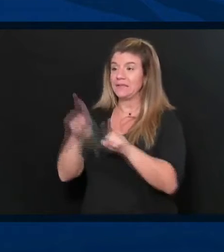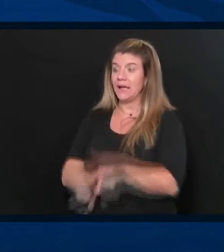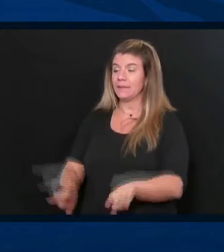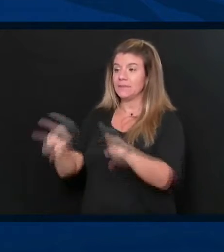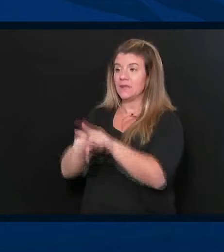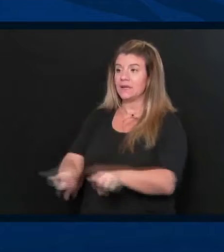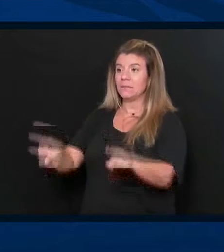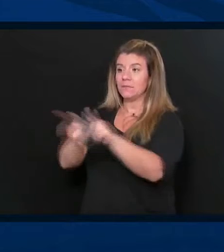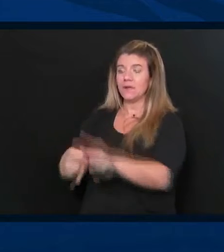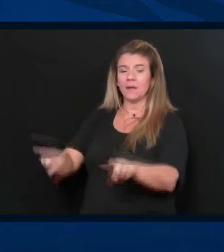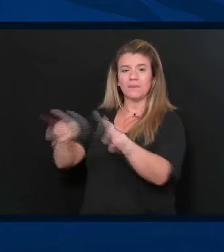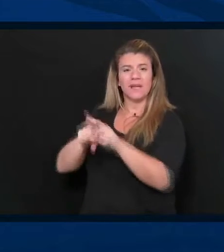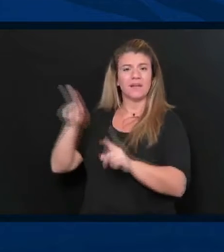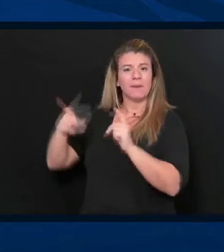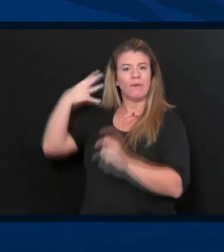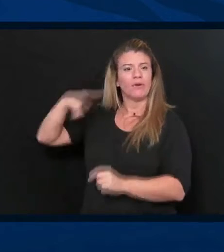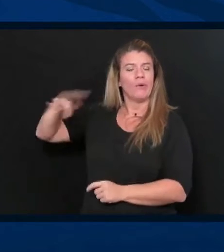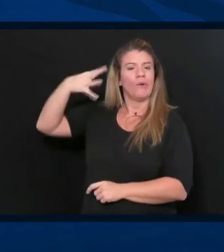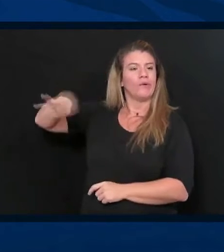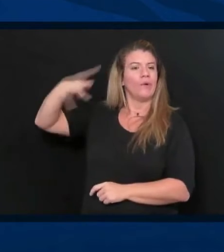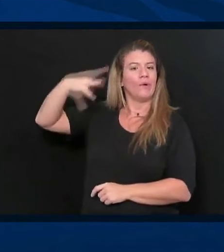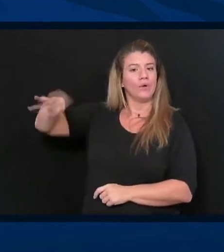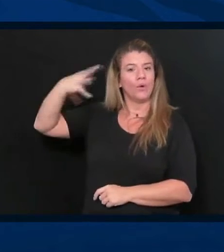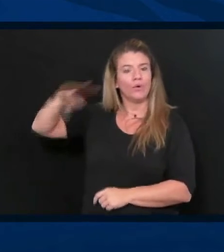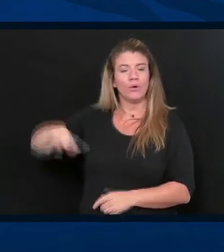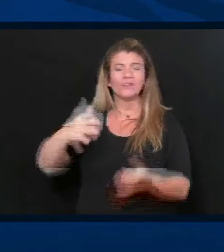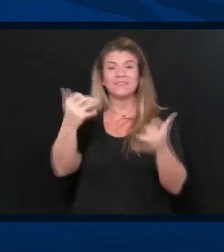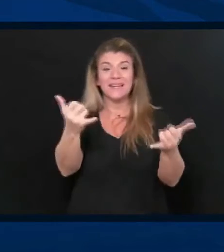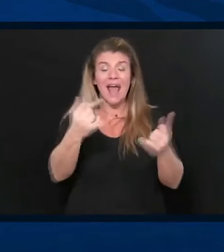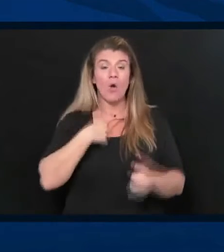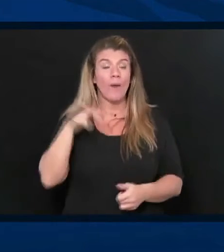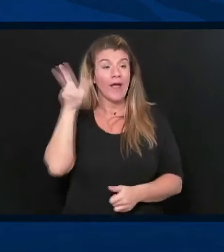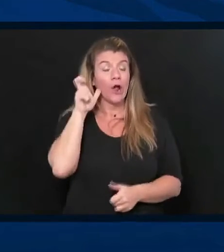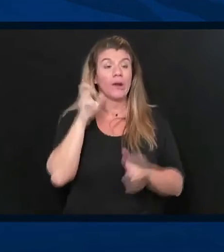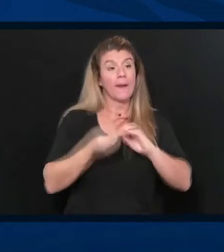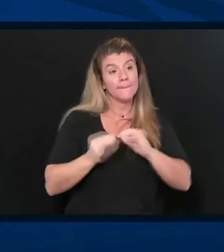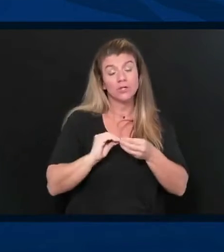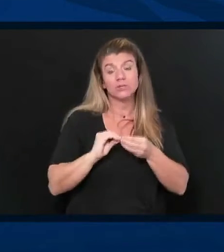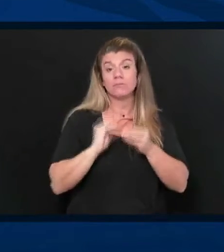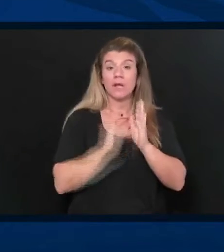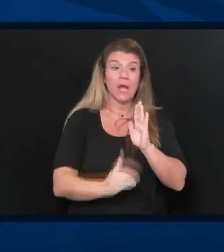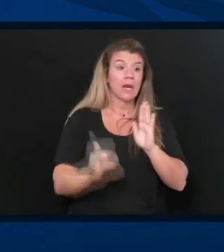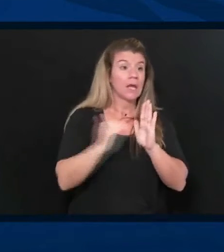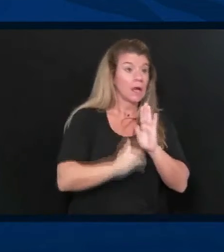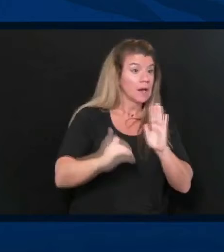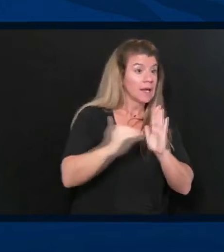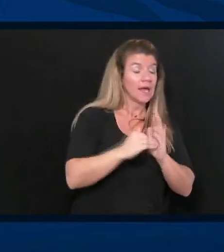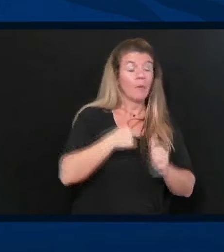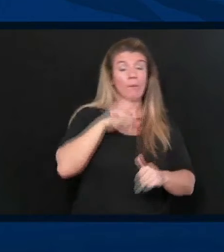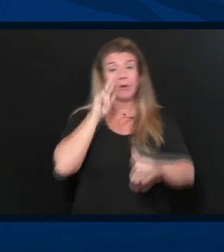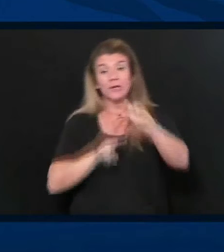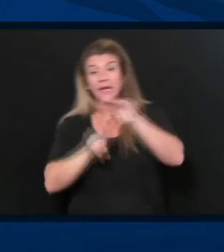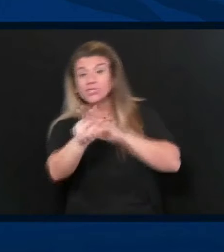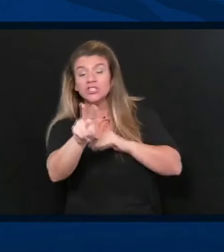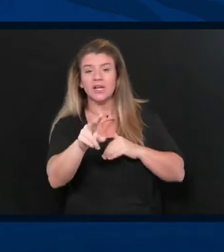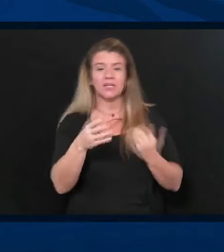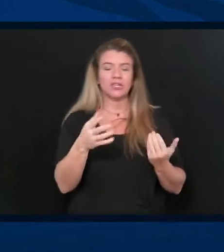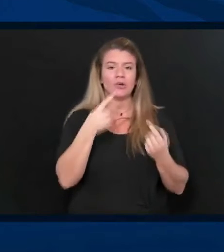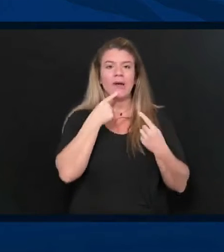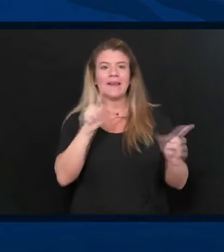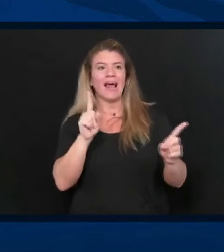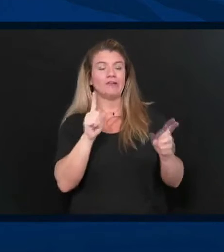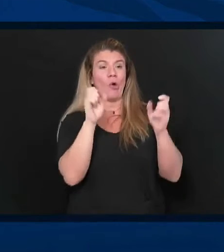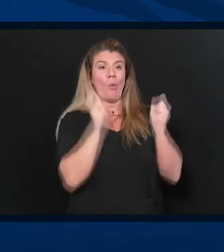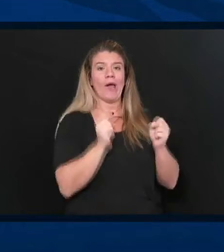So I know we've heard numbers. We've heard dire predictions. We've heard the winter months are going to be terrible. And